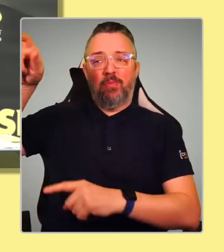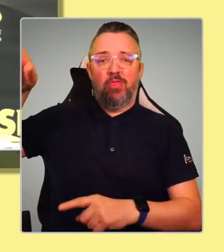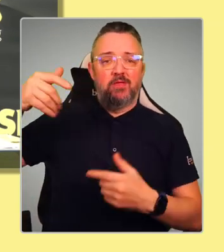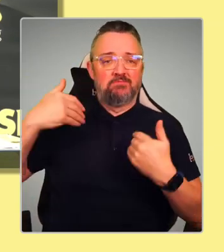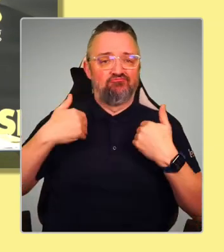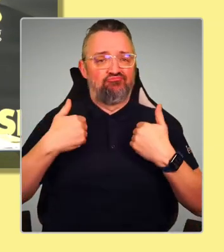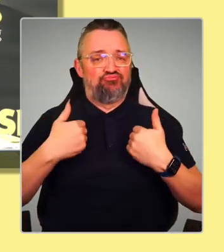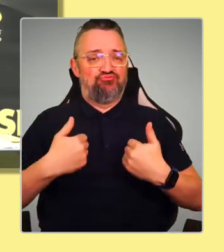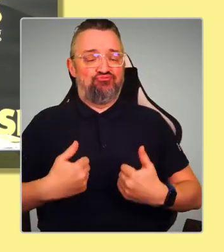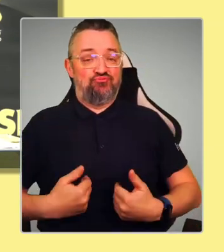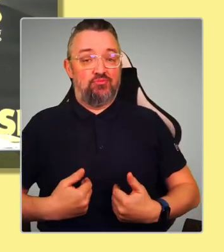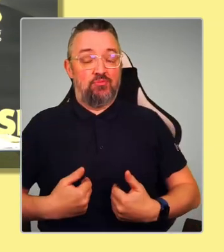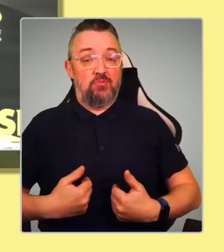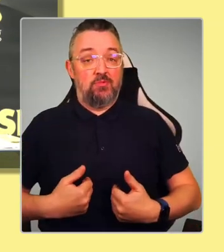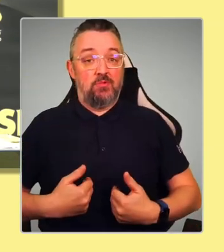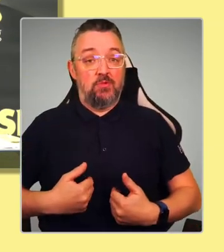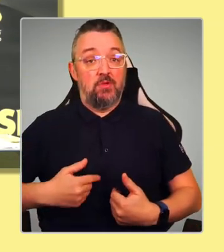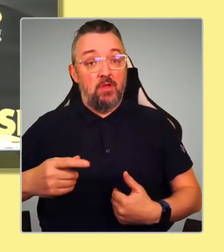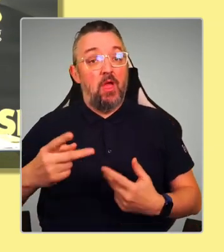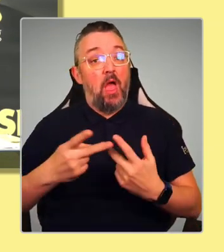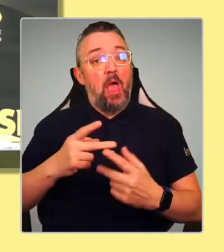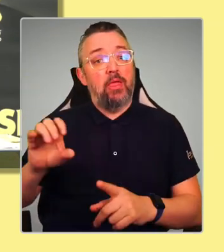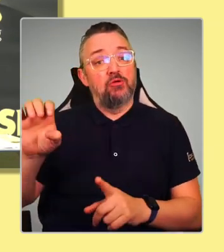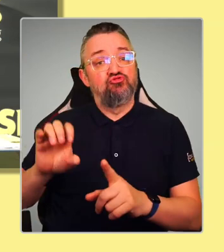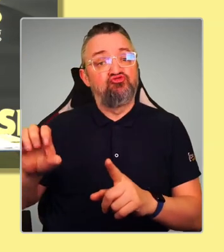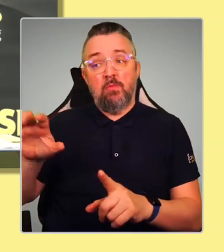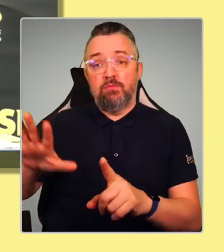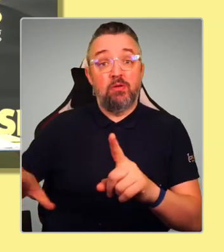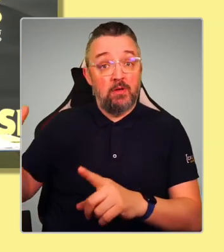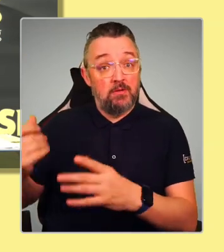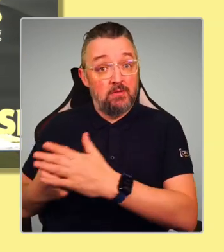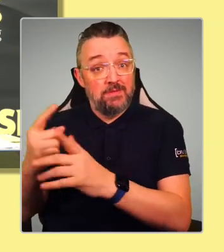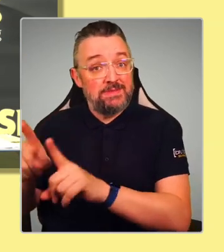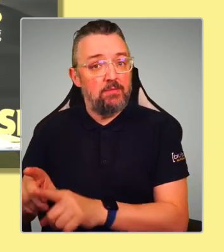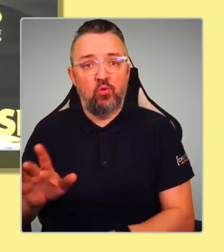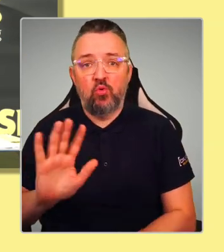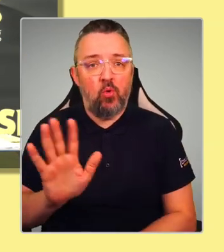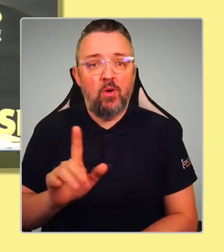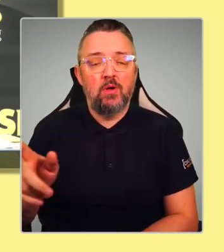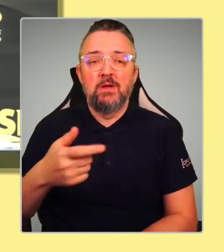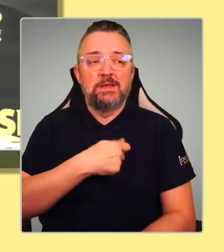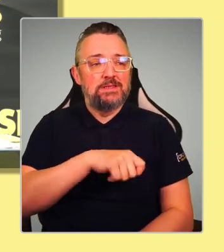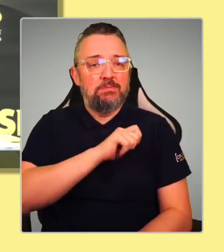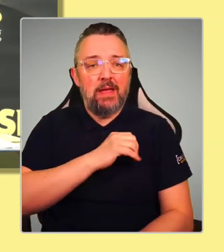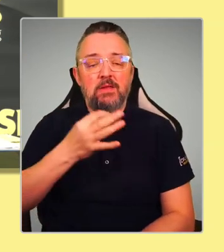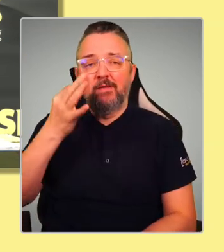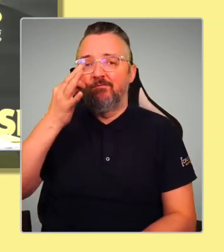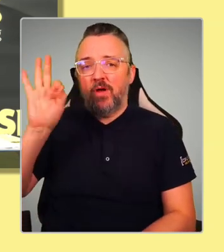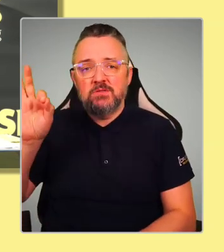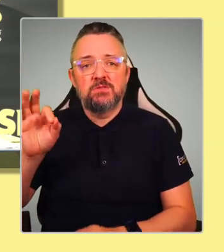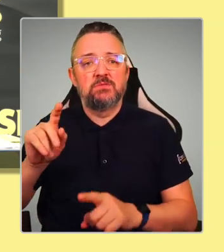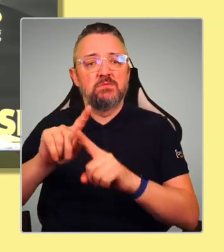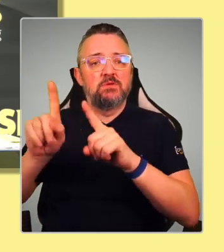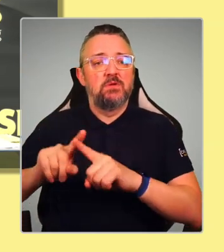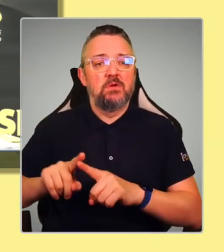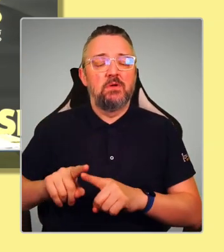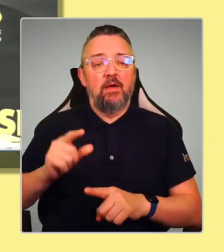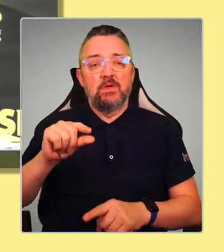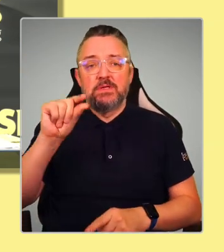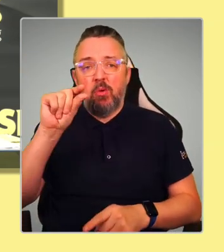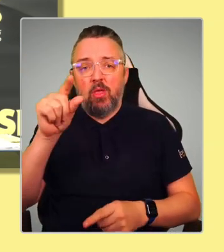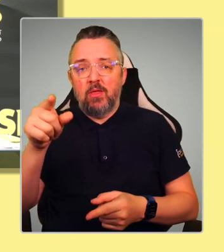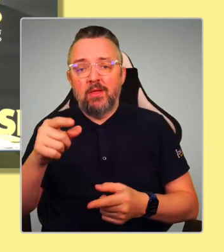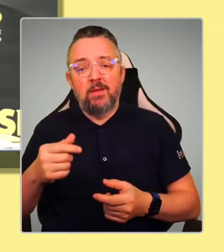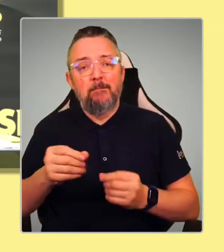in other European countries. know, there are other European countries, Spain, France, whatever, set, you know, very small increases to their energy bills.